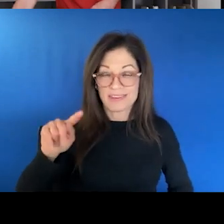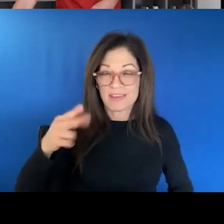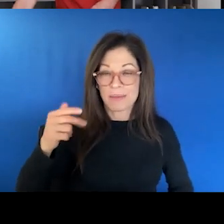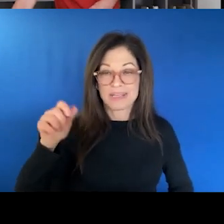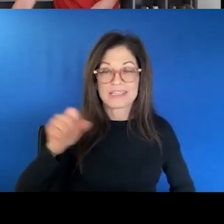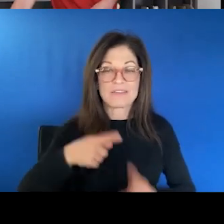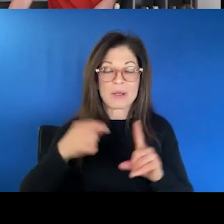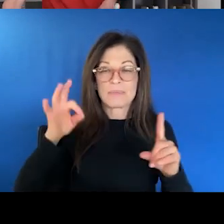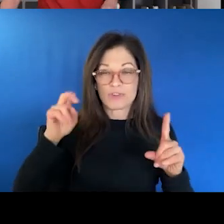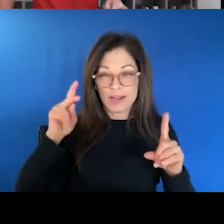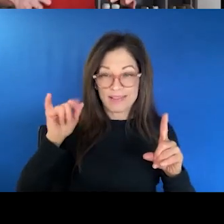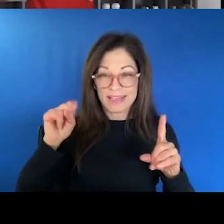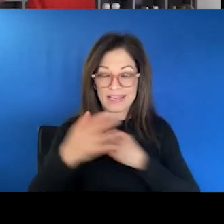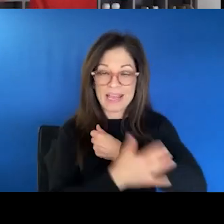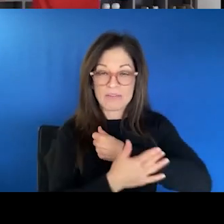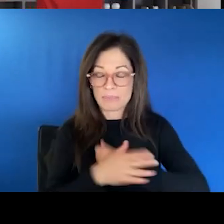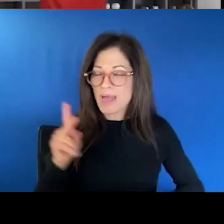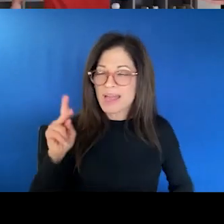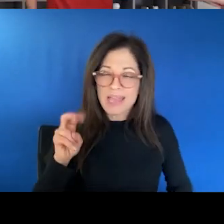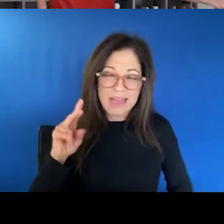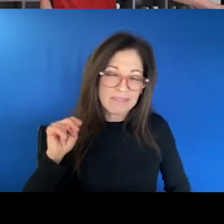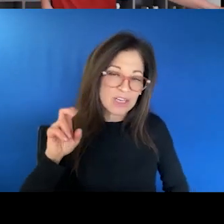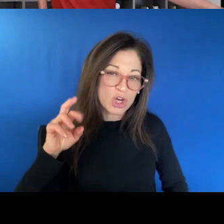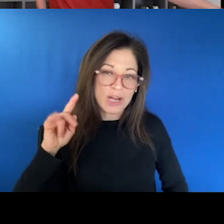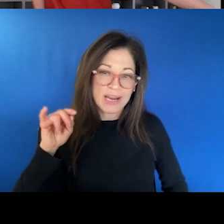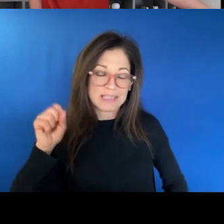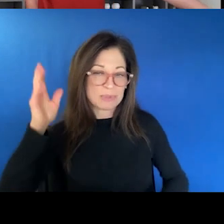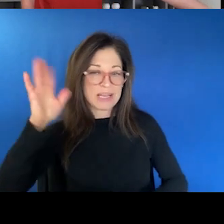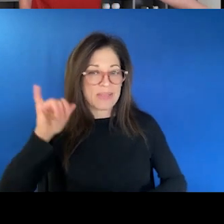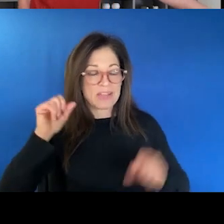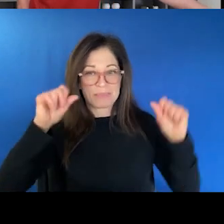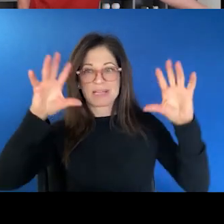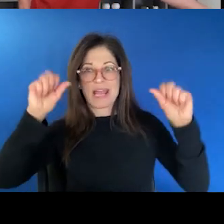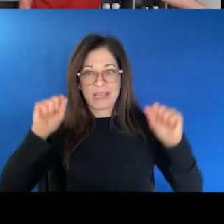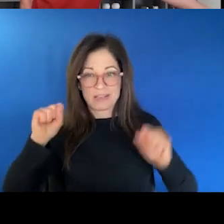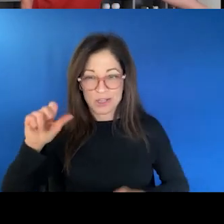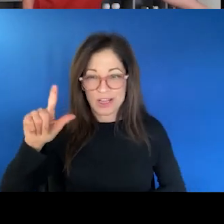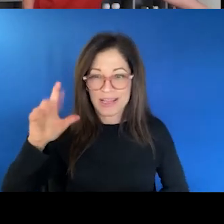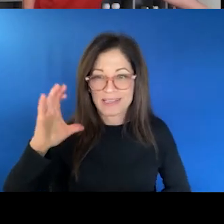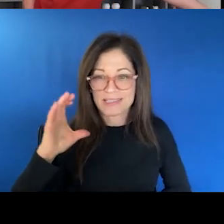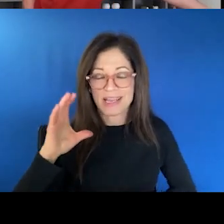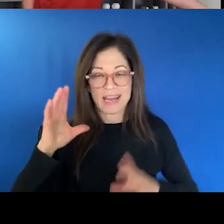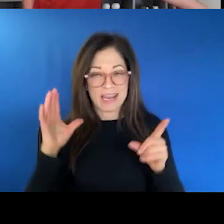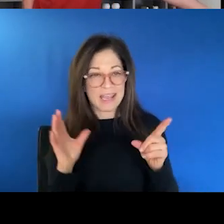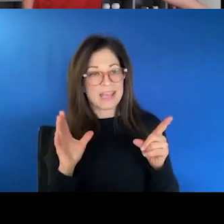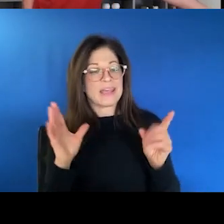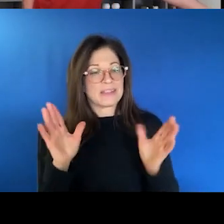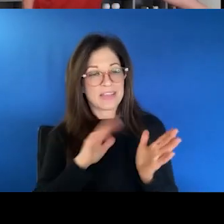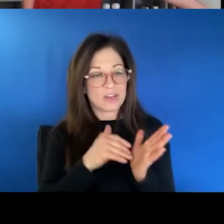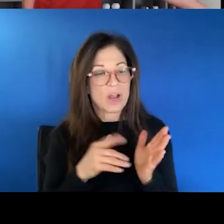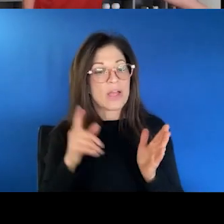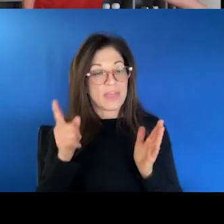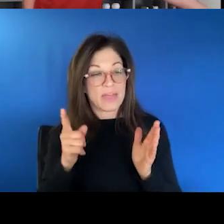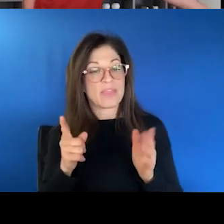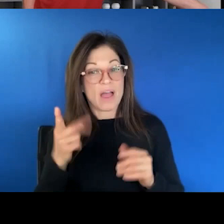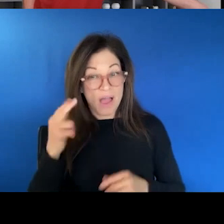Kevin Curtis presented on this spectacular Salt Lake City crisis receiving center that the Huntsman's are funding. Columbus,